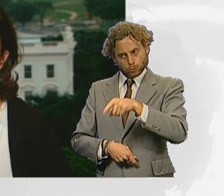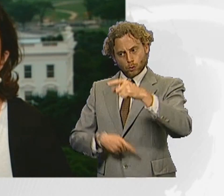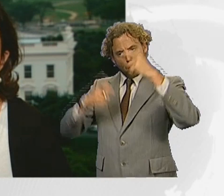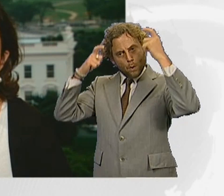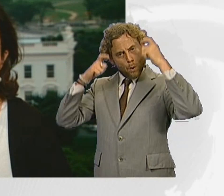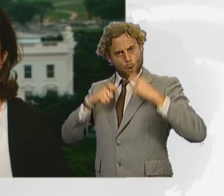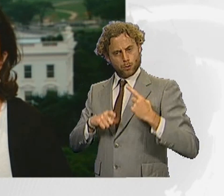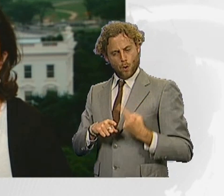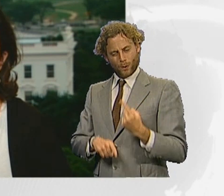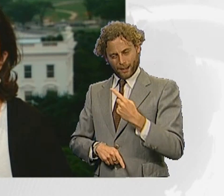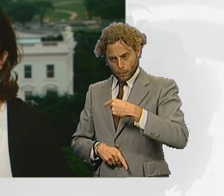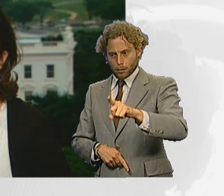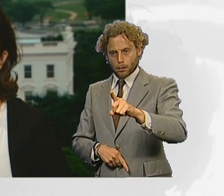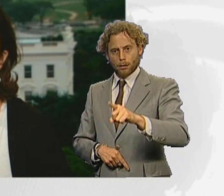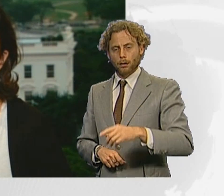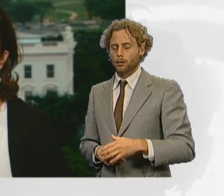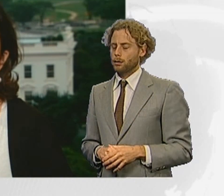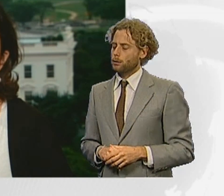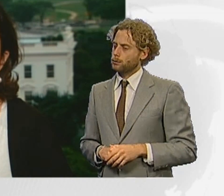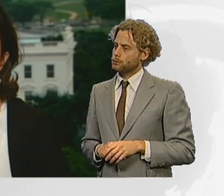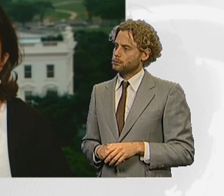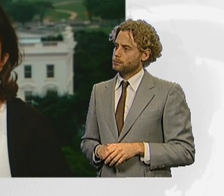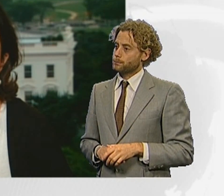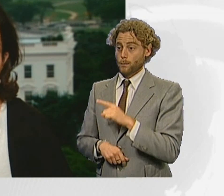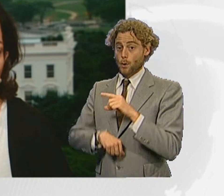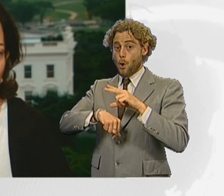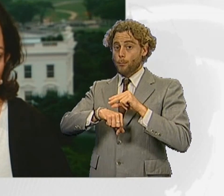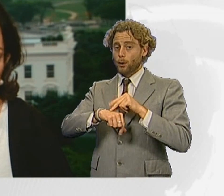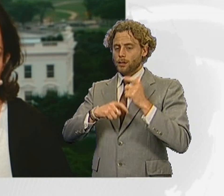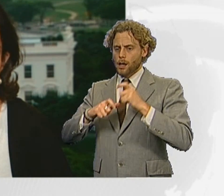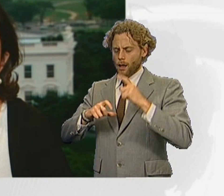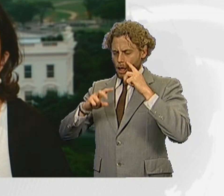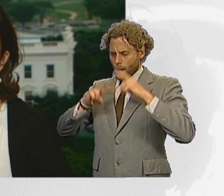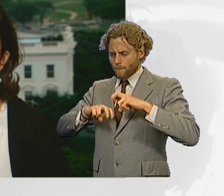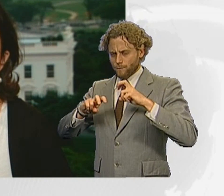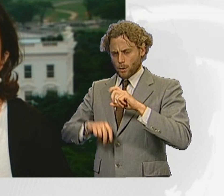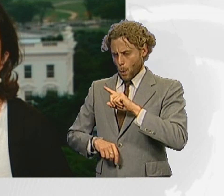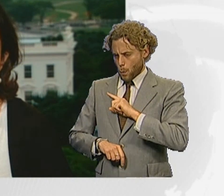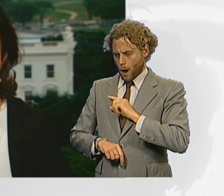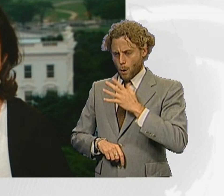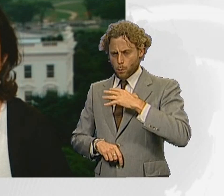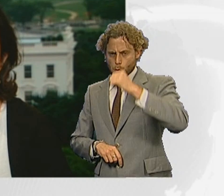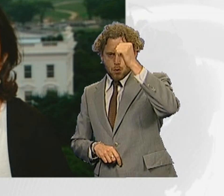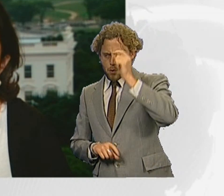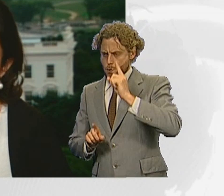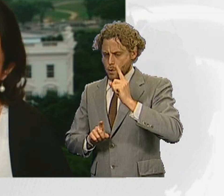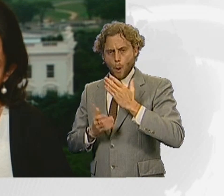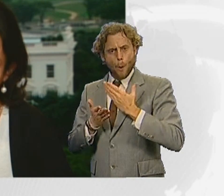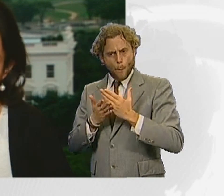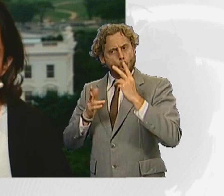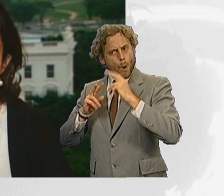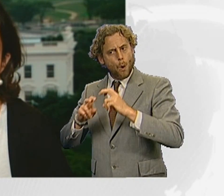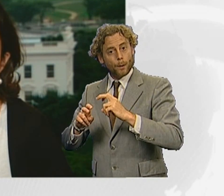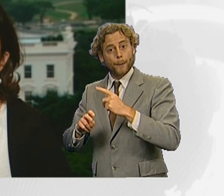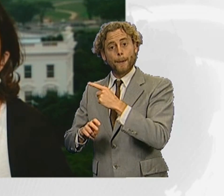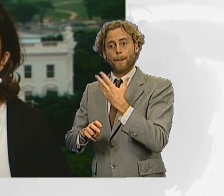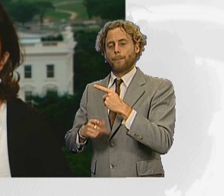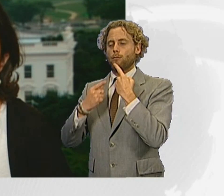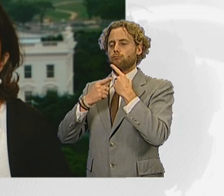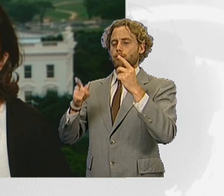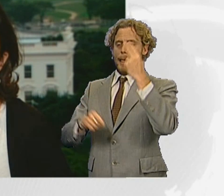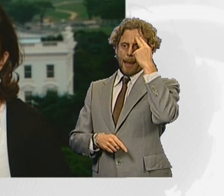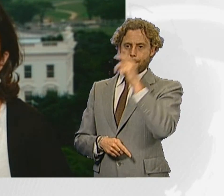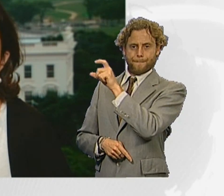Now, the police are still investigating this, of course. Details are still emerging. But as you noted there, they've released the name of the gunman. They also say that